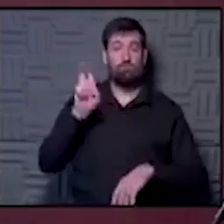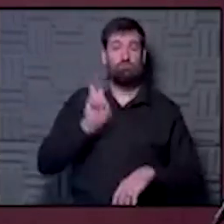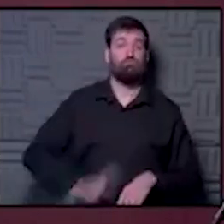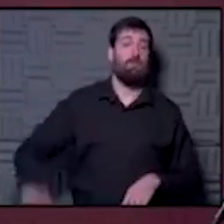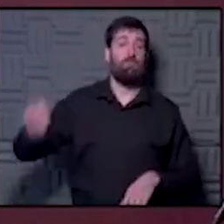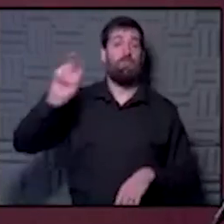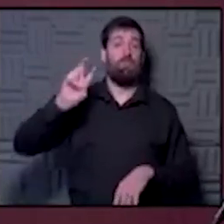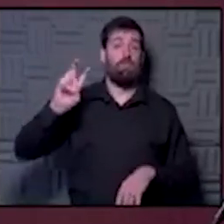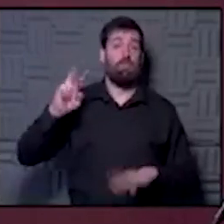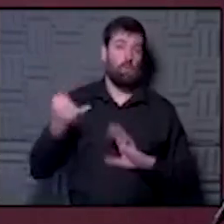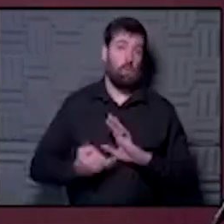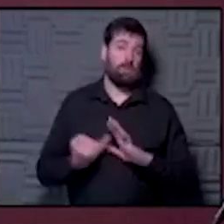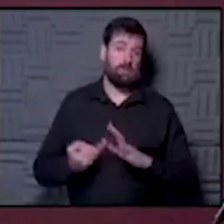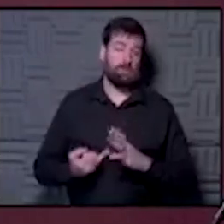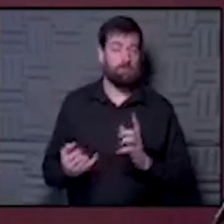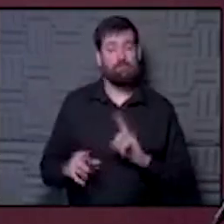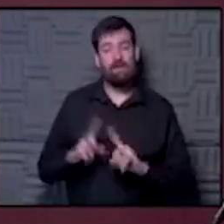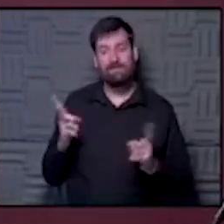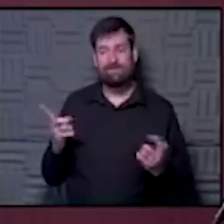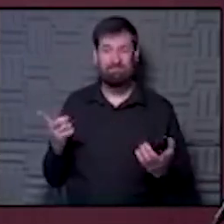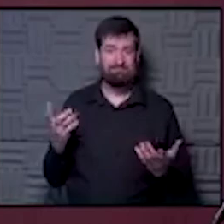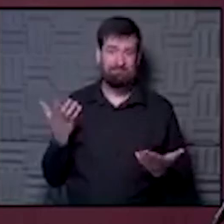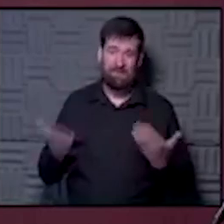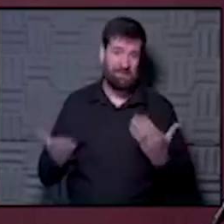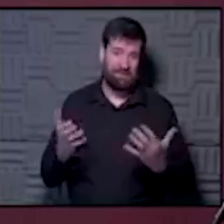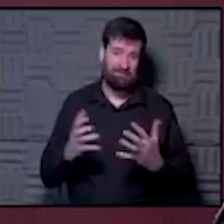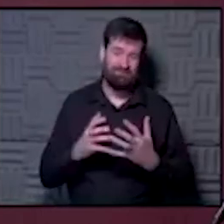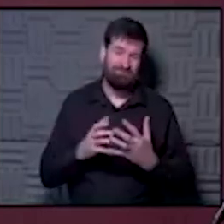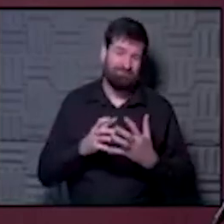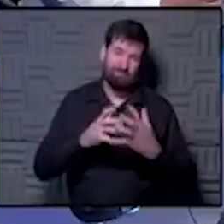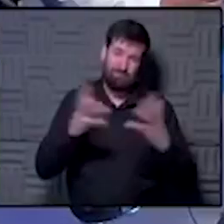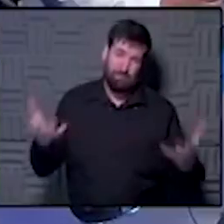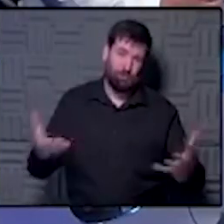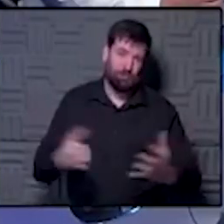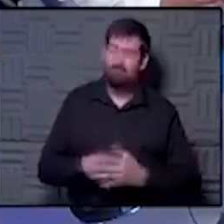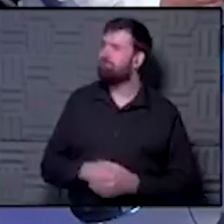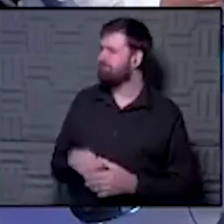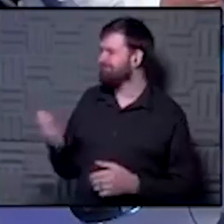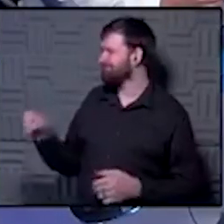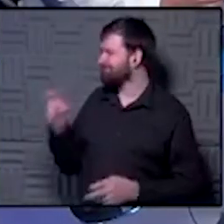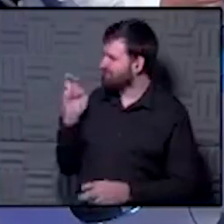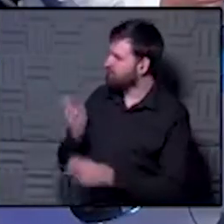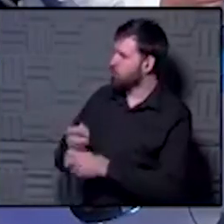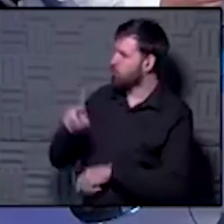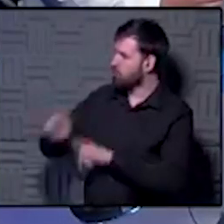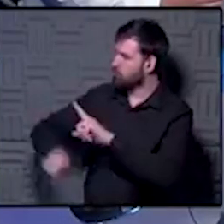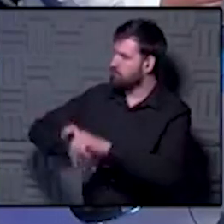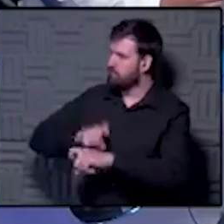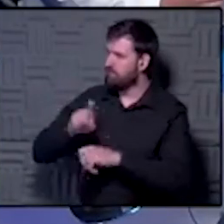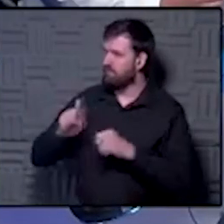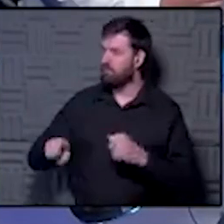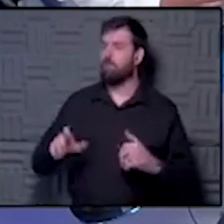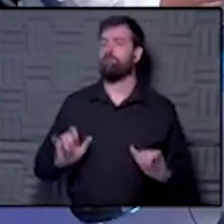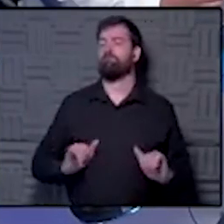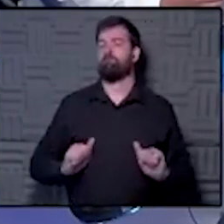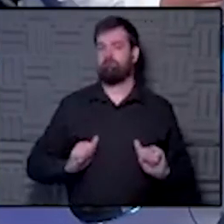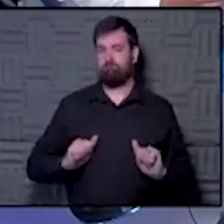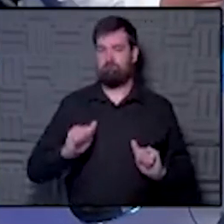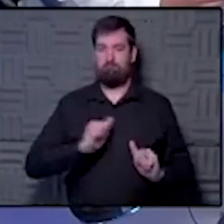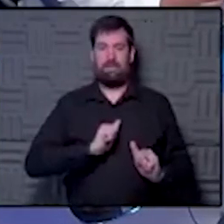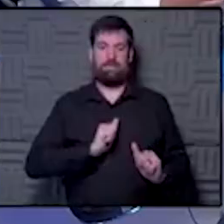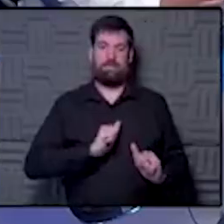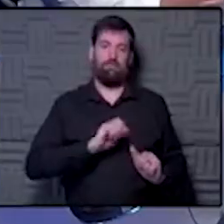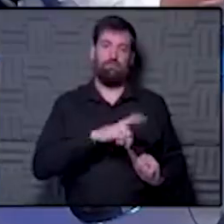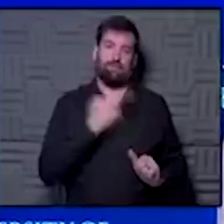related quarantine, but it may be over the top. Yeah. I think there's, this is just one of those hard questions you have to ask. Well, what's your own personal risk tolerance?